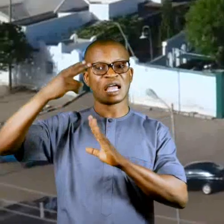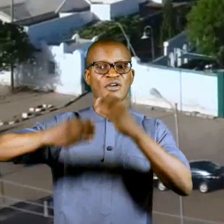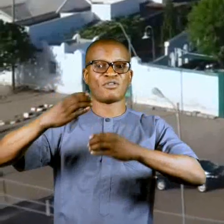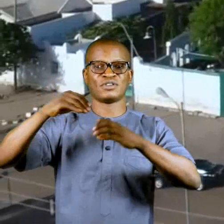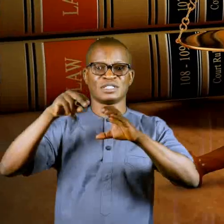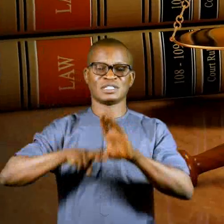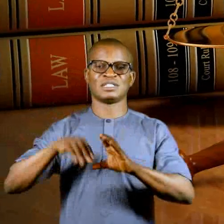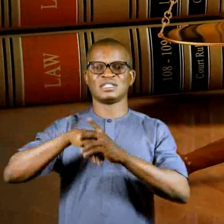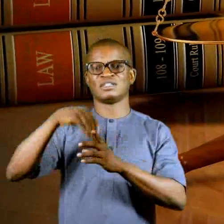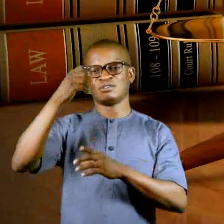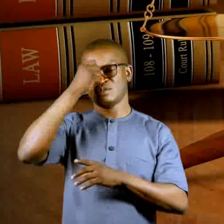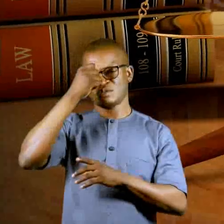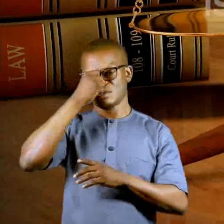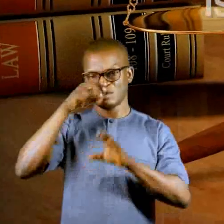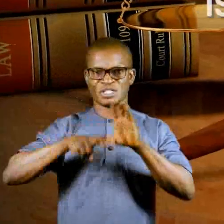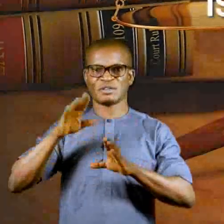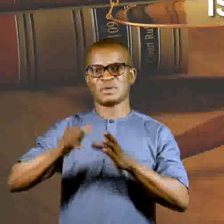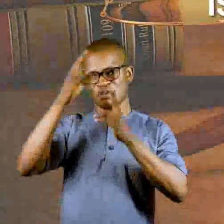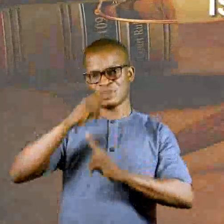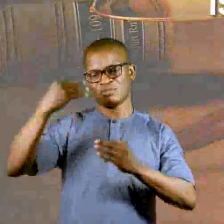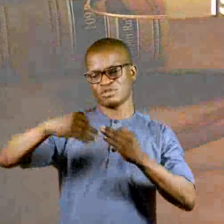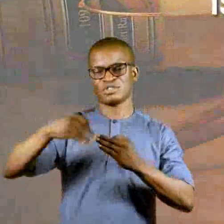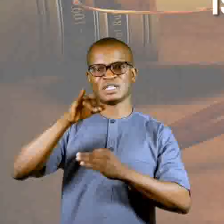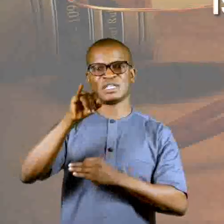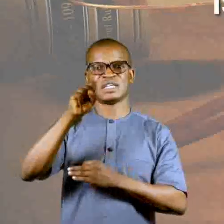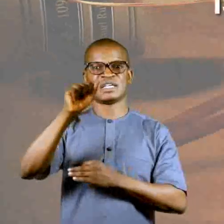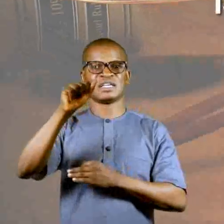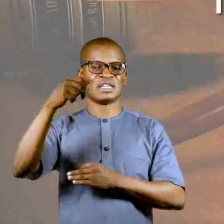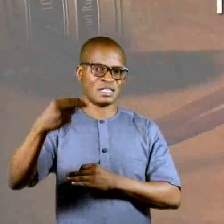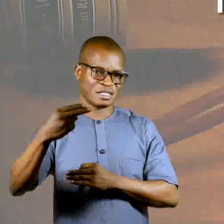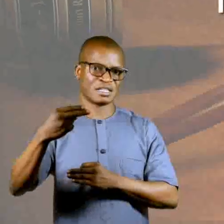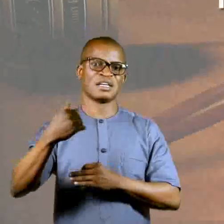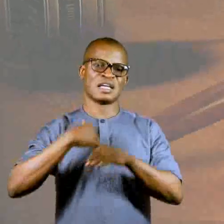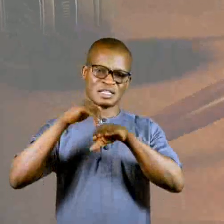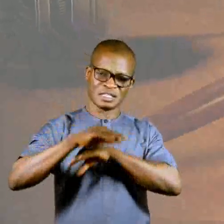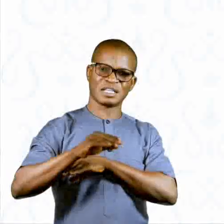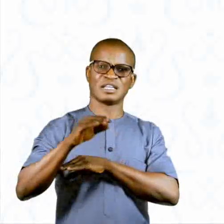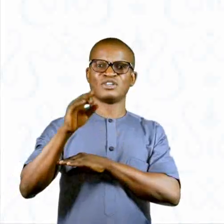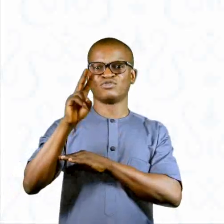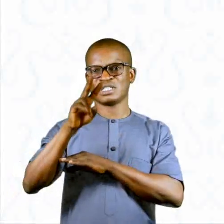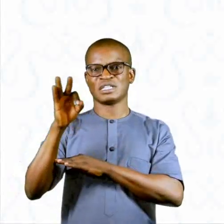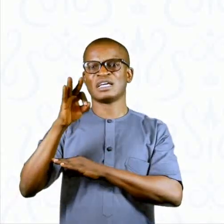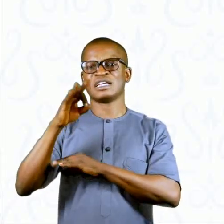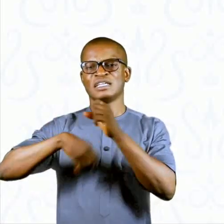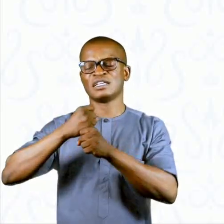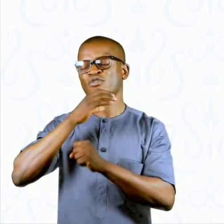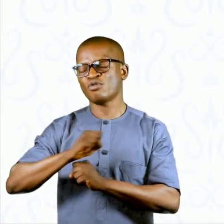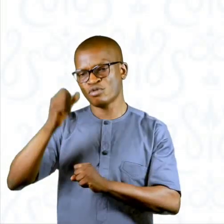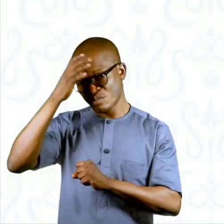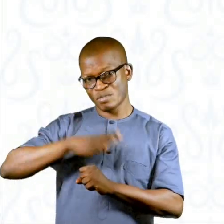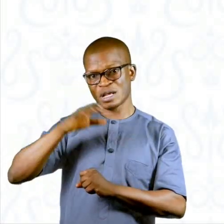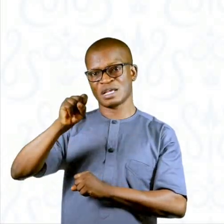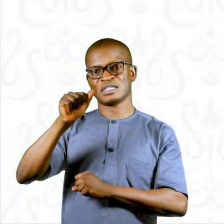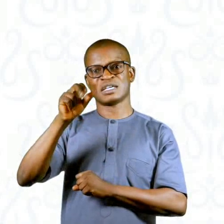High Court sitting in Sokoto, Sokoto State, presided over by Honorable Justice Issa Mohamed Bargaja, has sentenced a 29-year-old